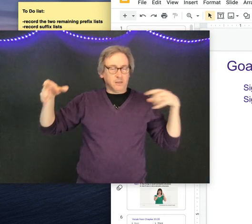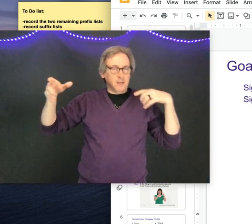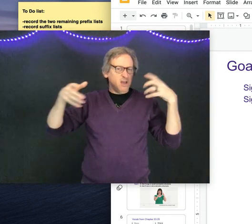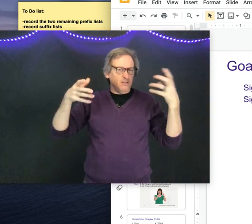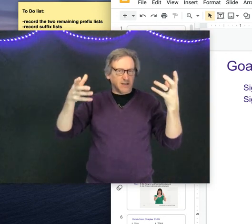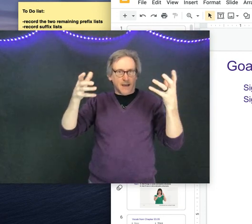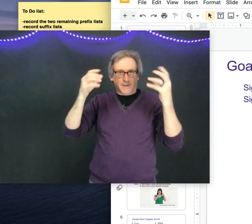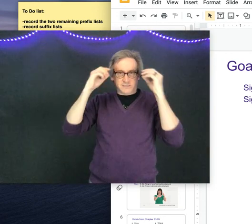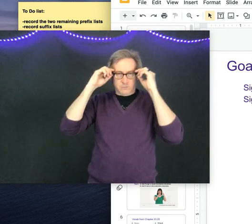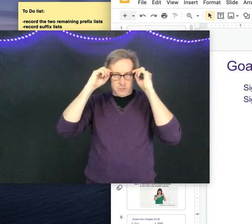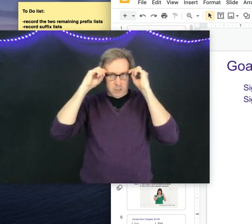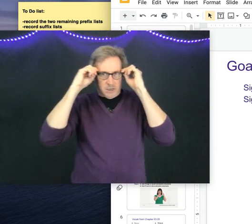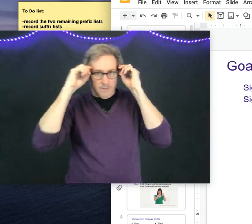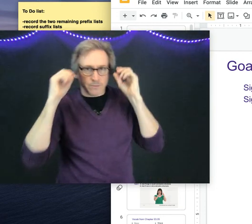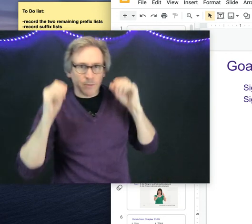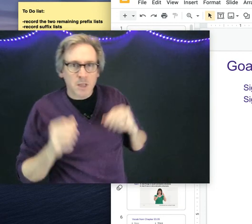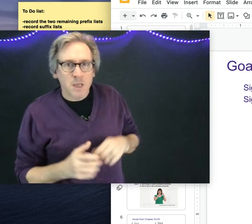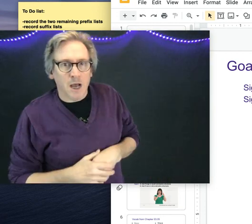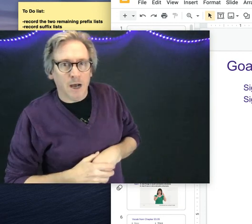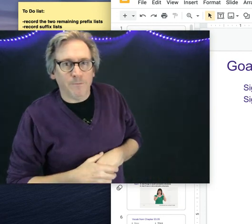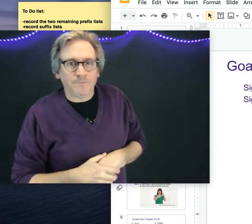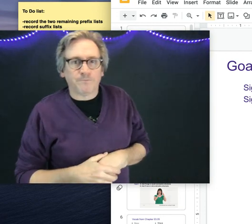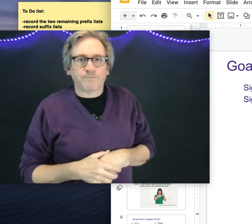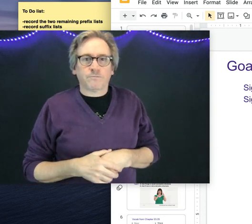represent the topics that we're talking about.